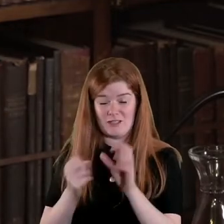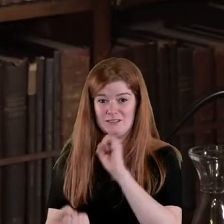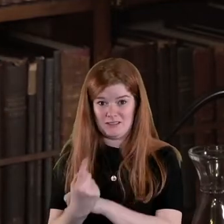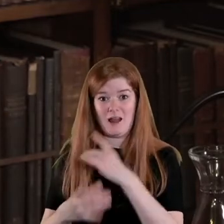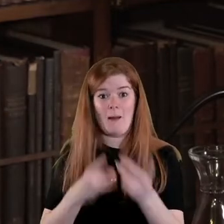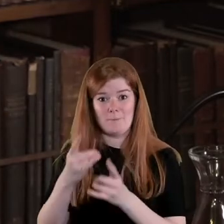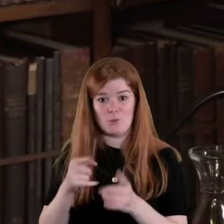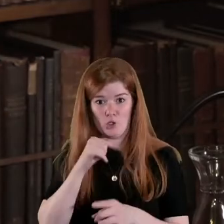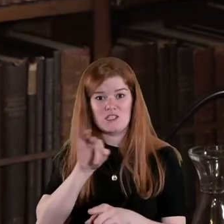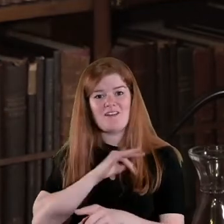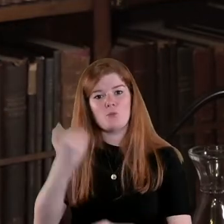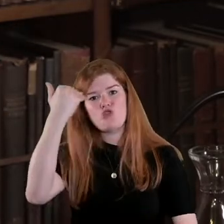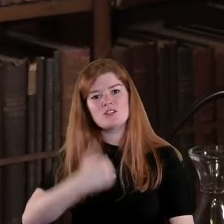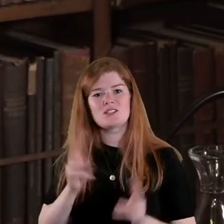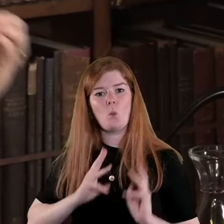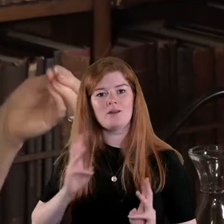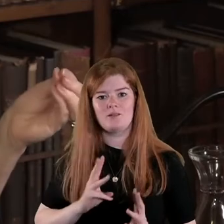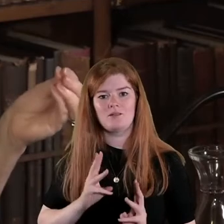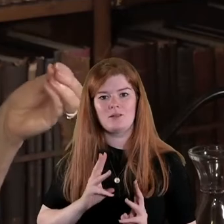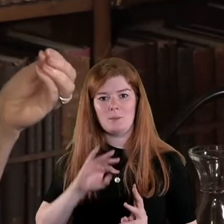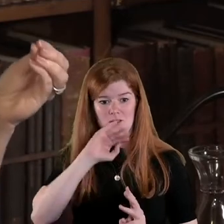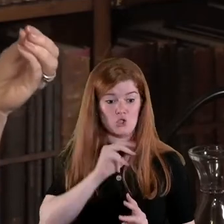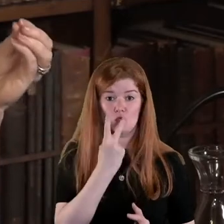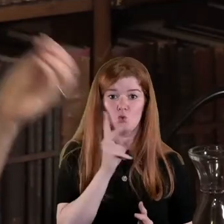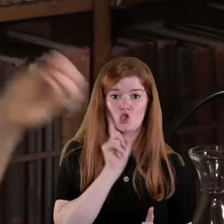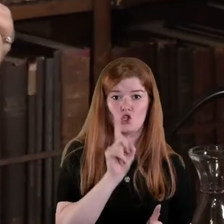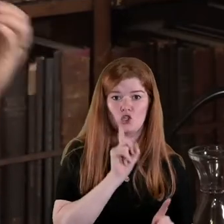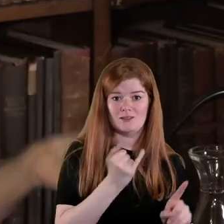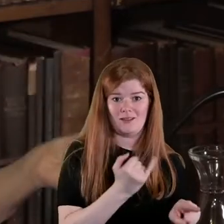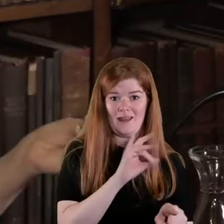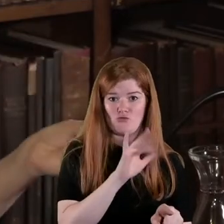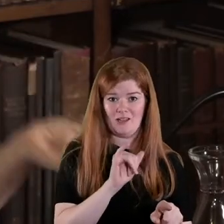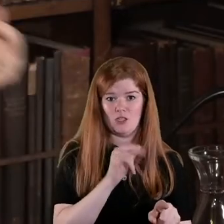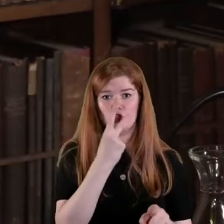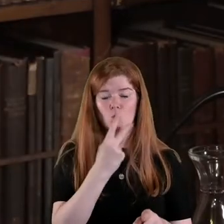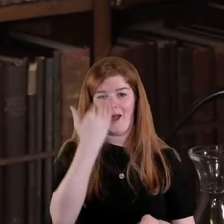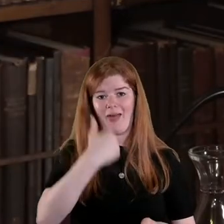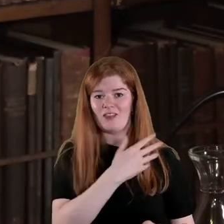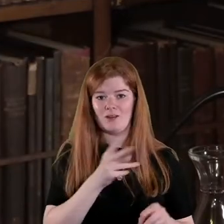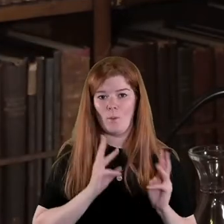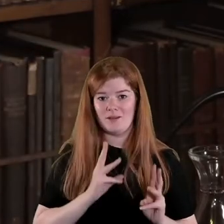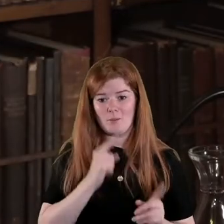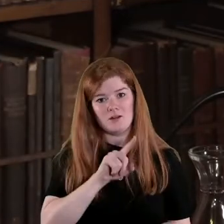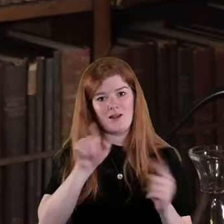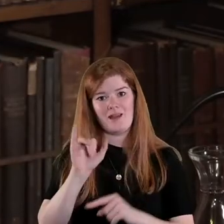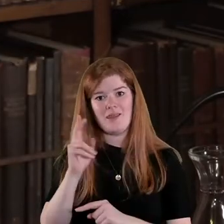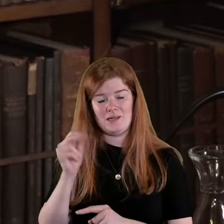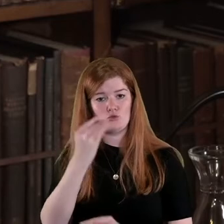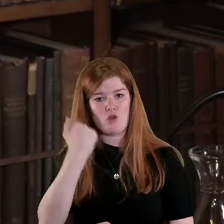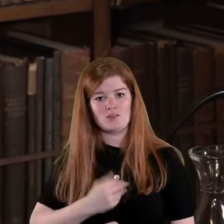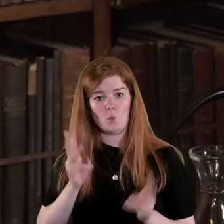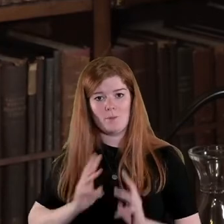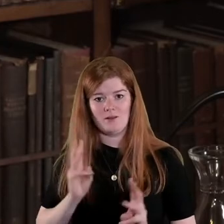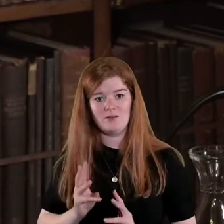occurred but she was a Protestant woman so the two girls in Kerry were two Catholic women Eileen was a Protestant